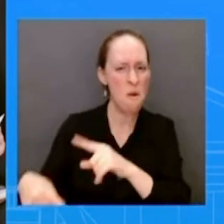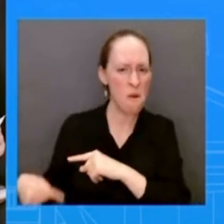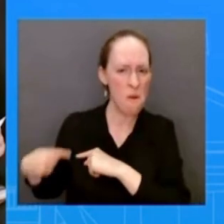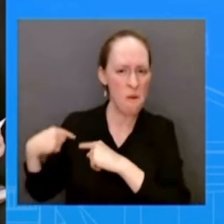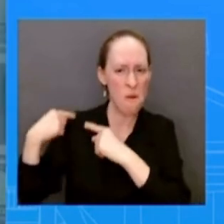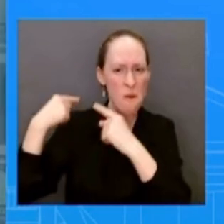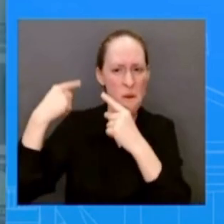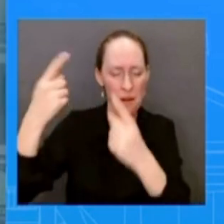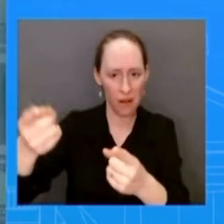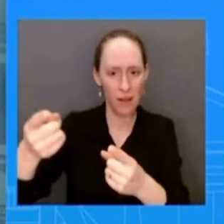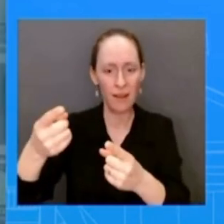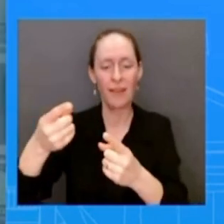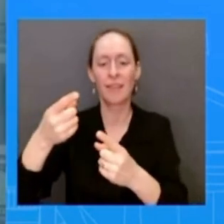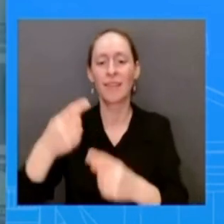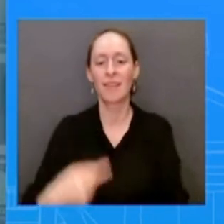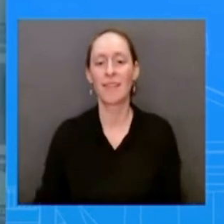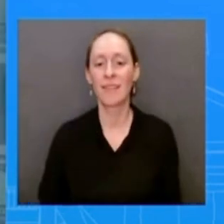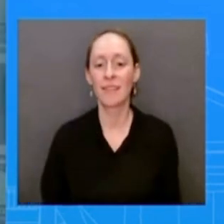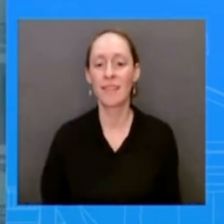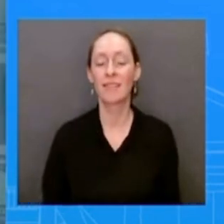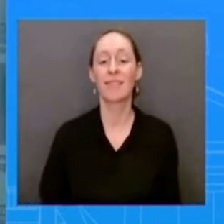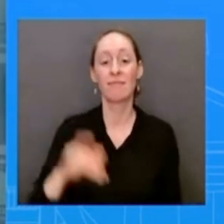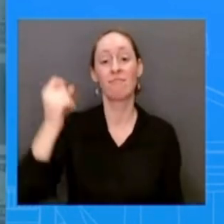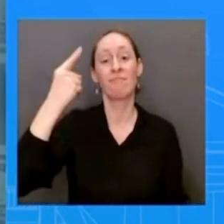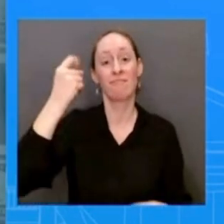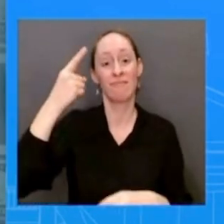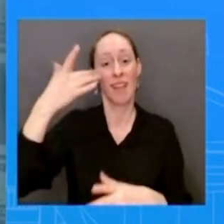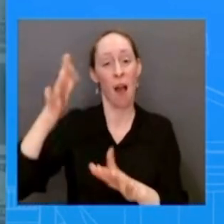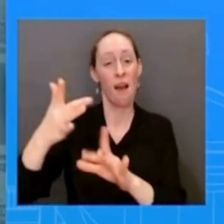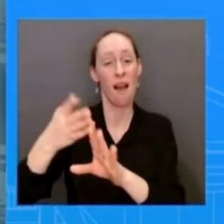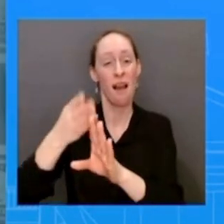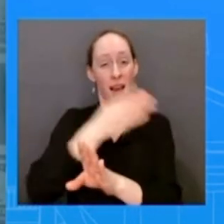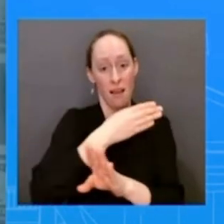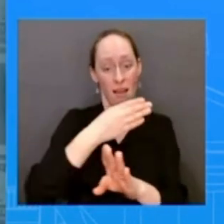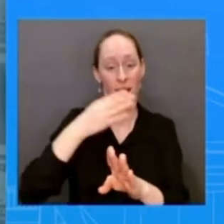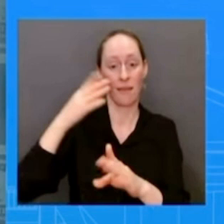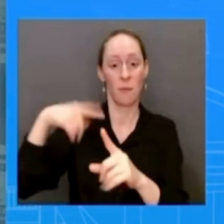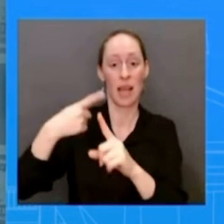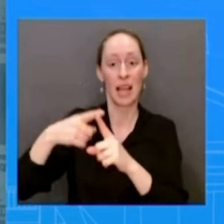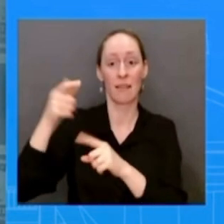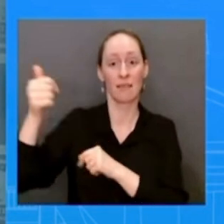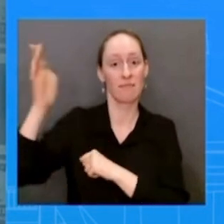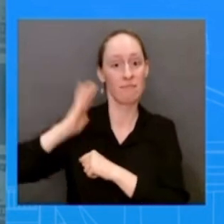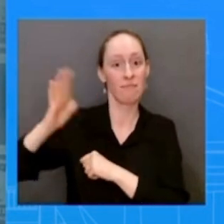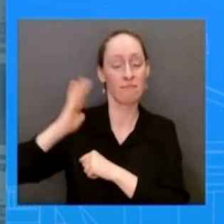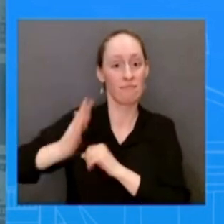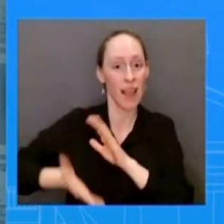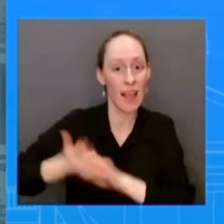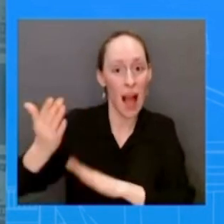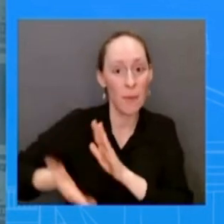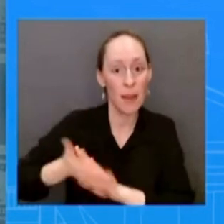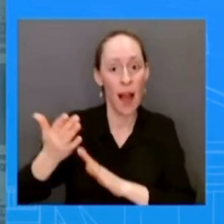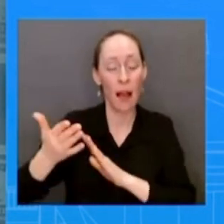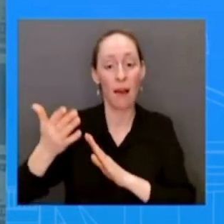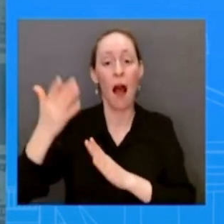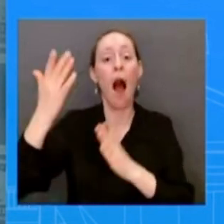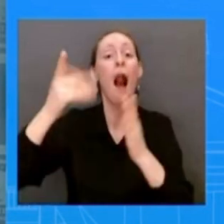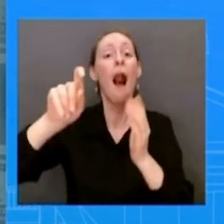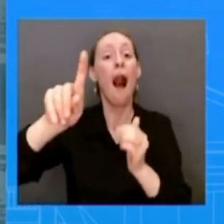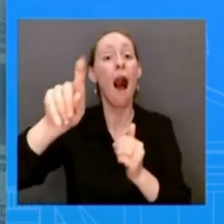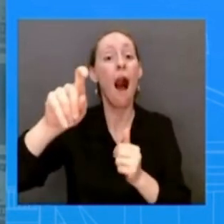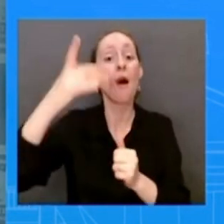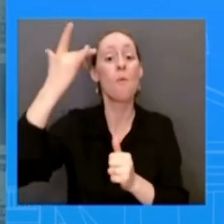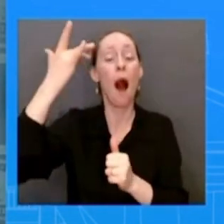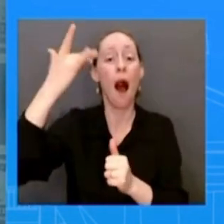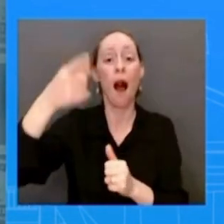i certainly as you know i'm going to be very careful from here speaking about a reelect or 2024 but i do want to say some